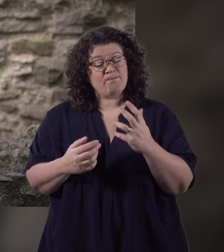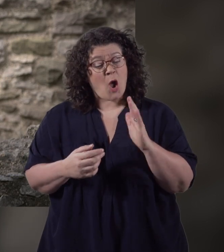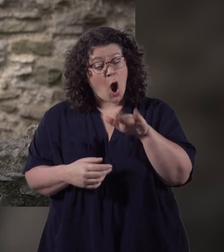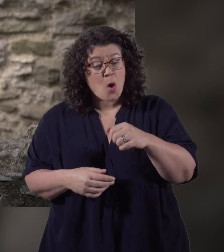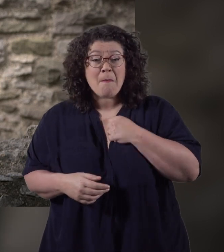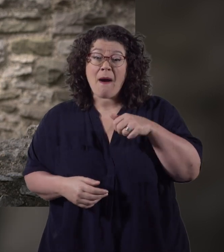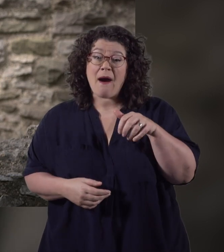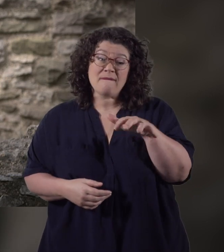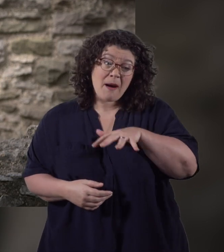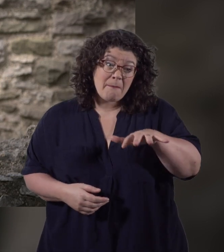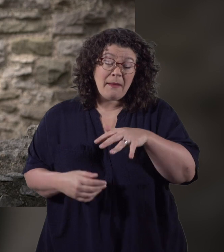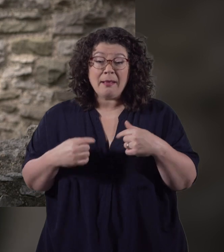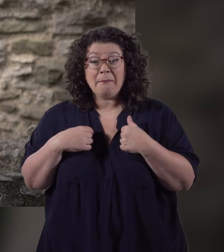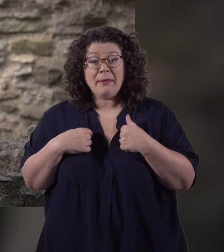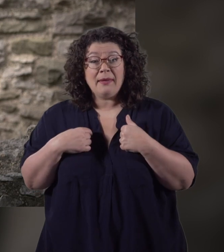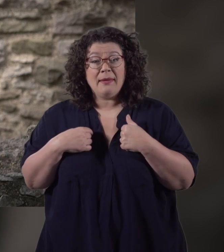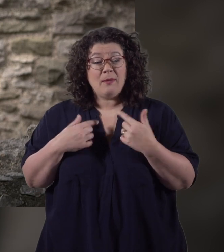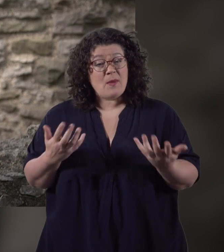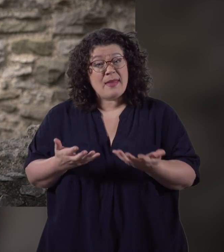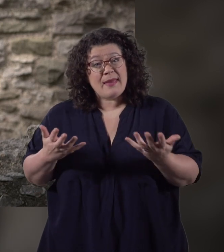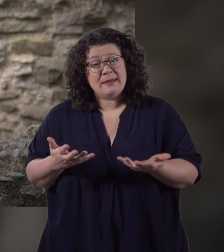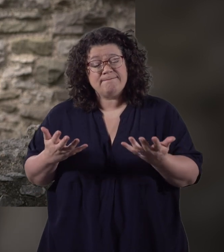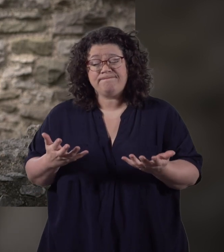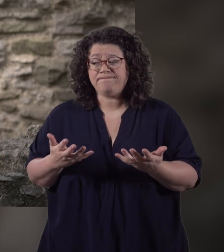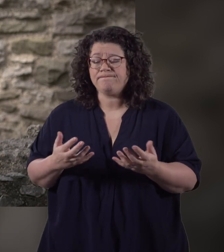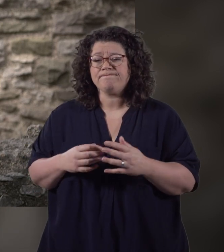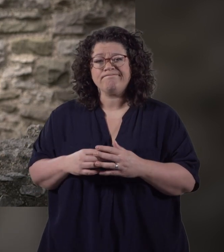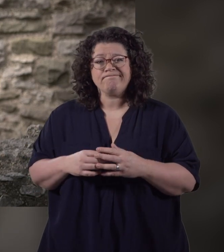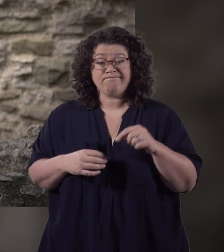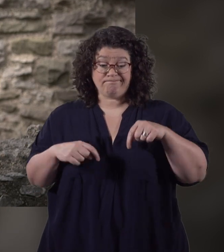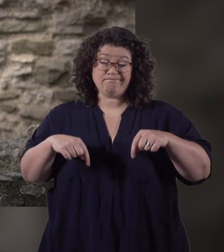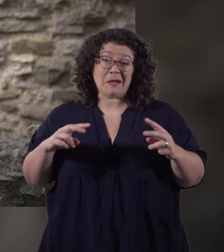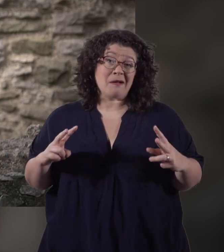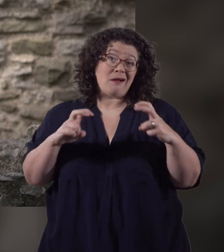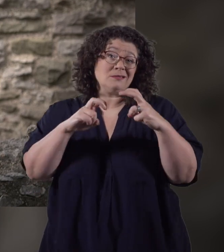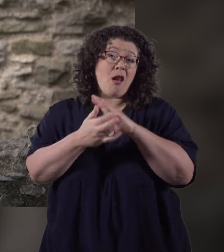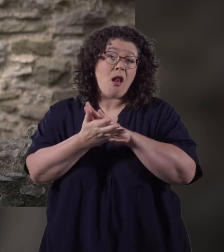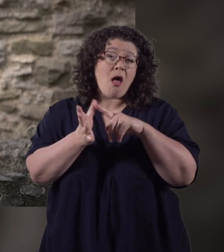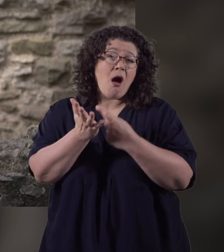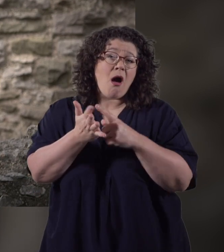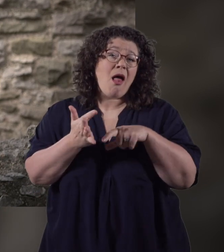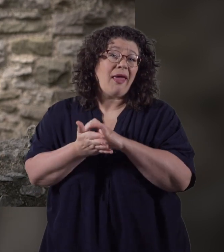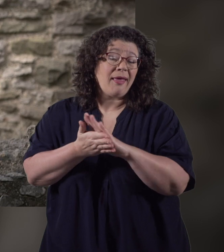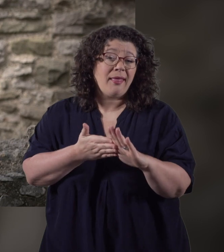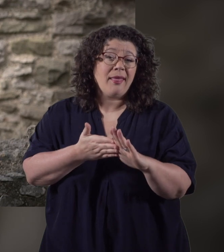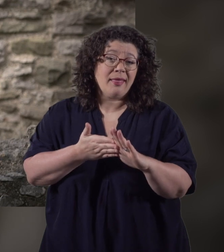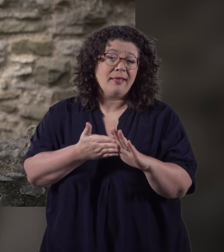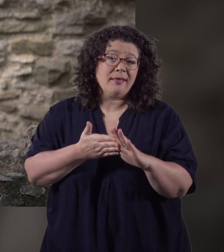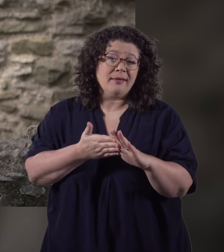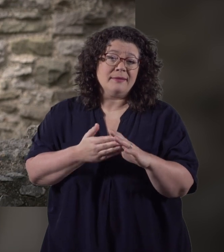home for me and my family now is here in Castellharlech.